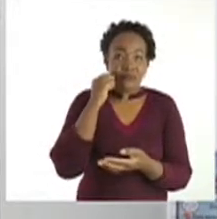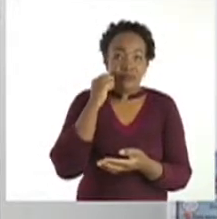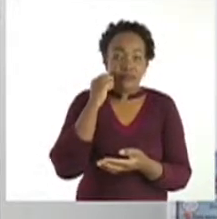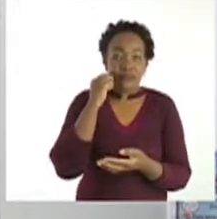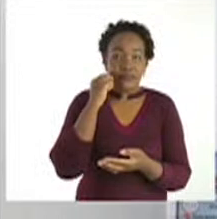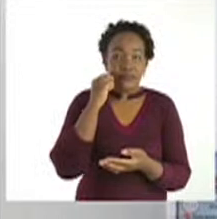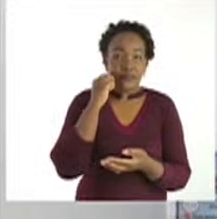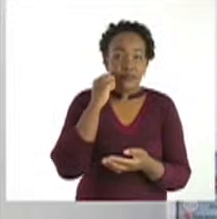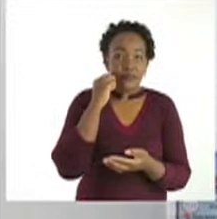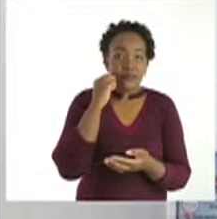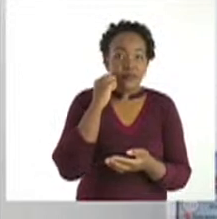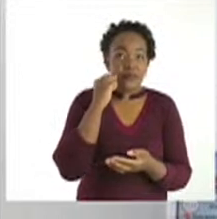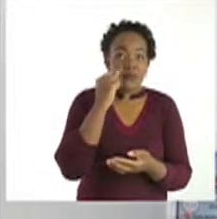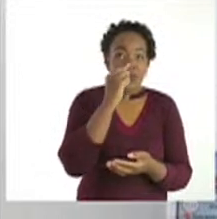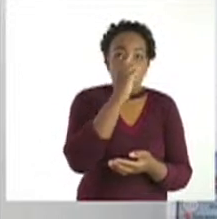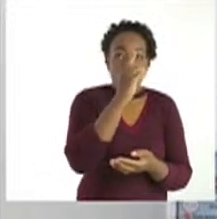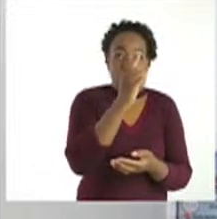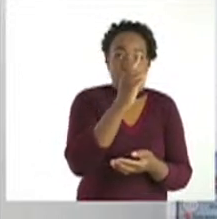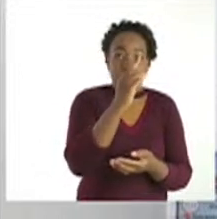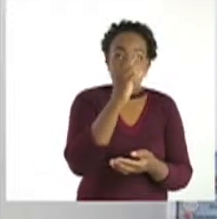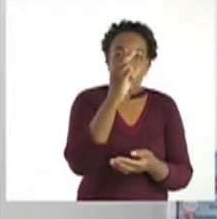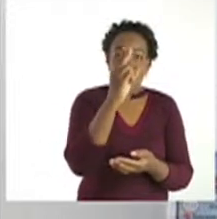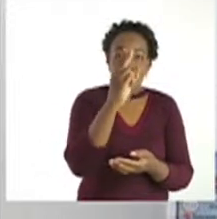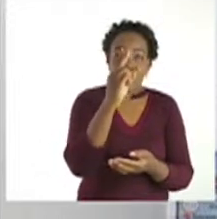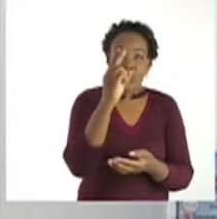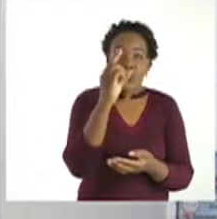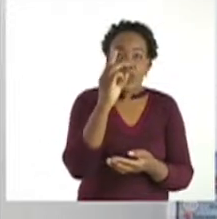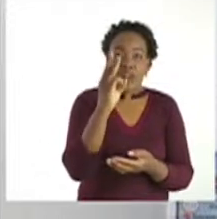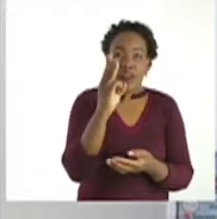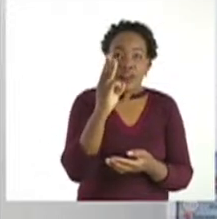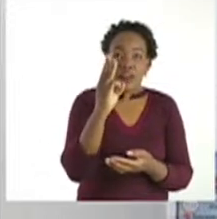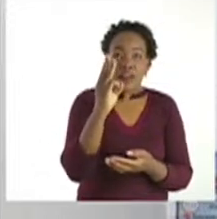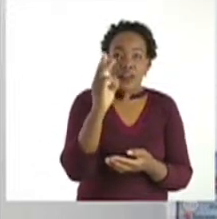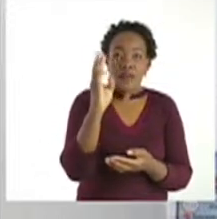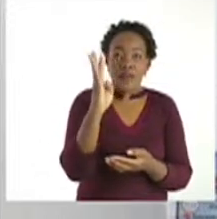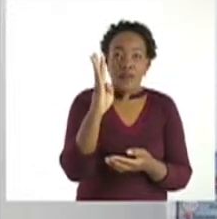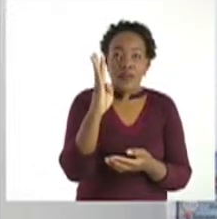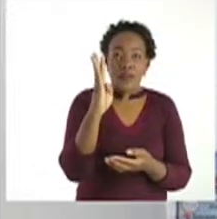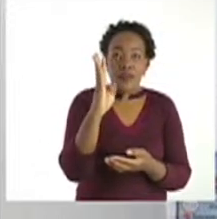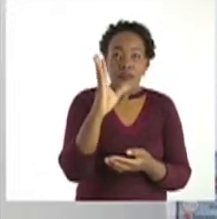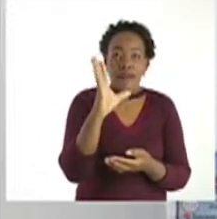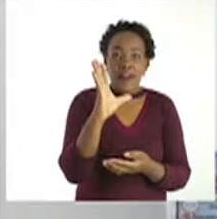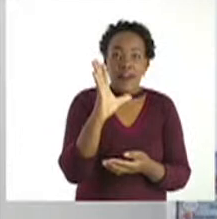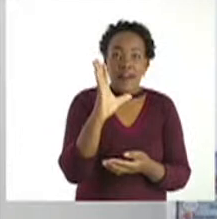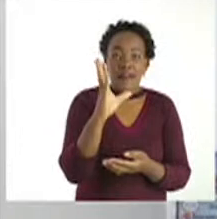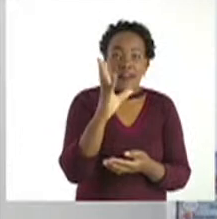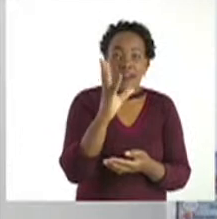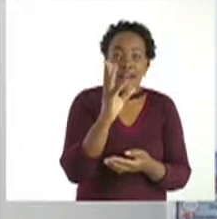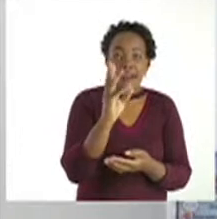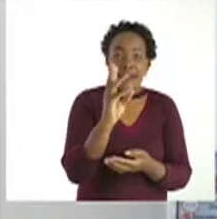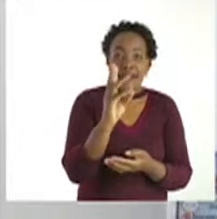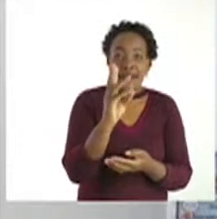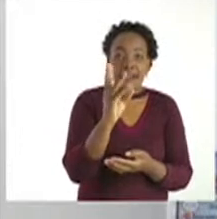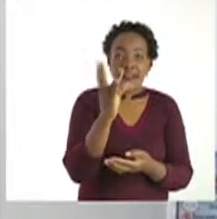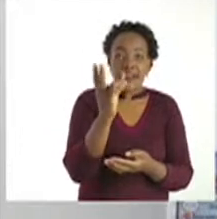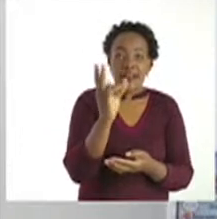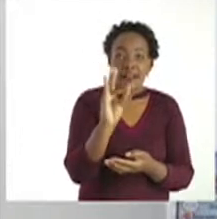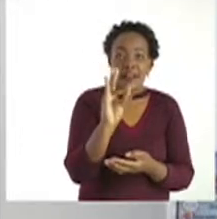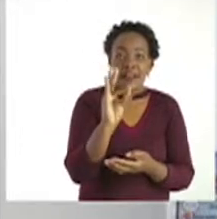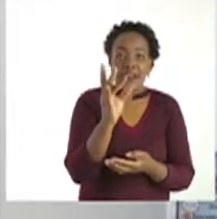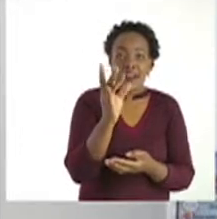1, 2, 3, 4, 5, 6,